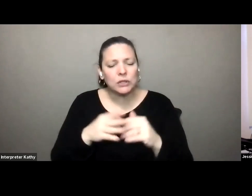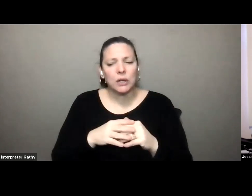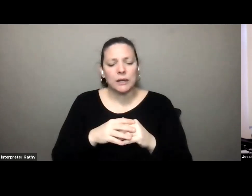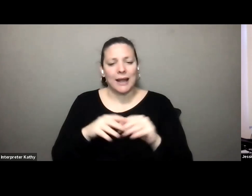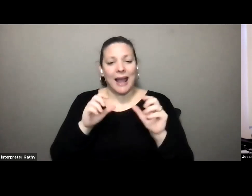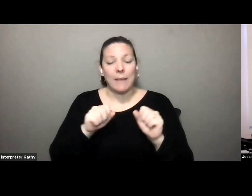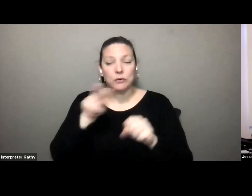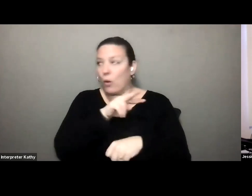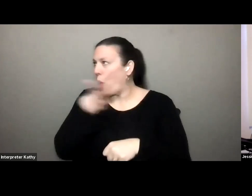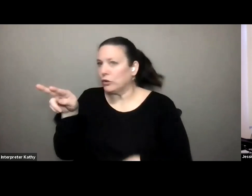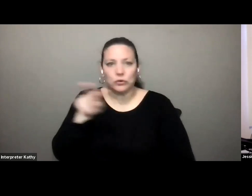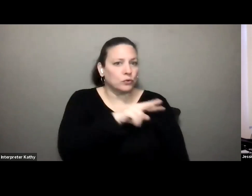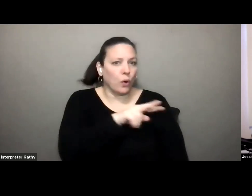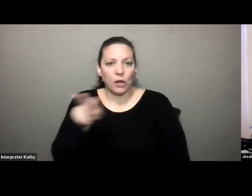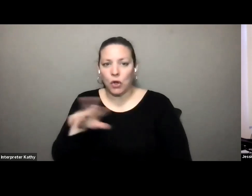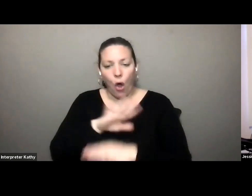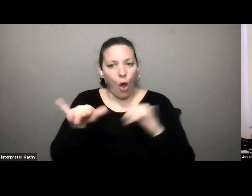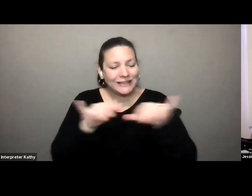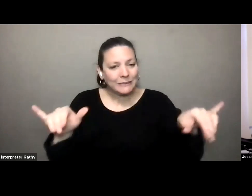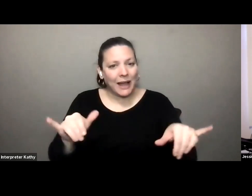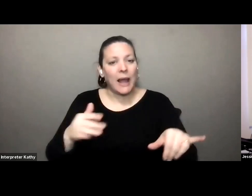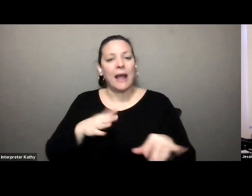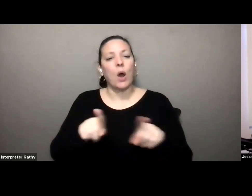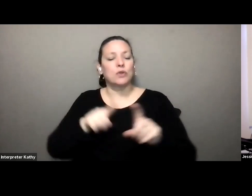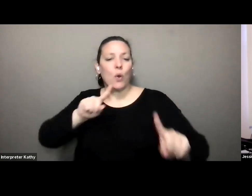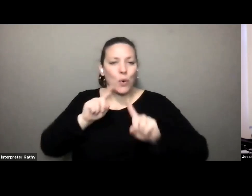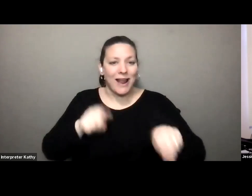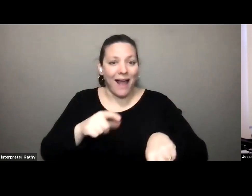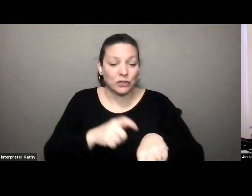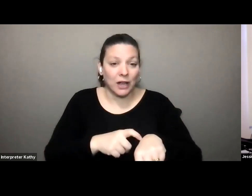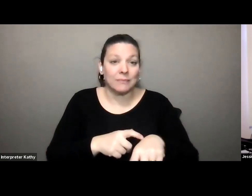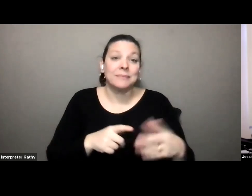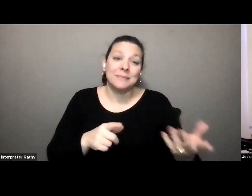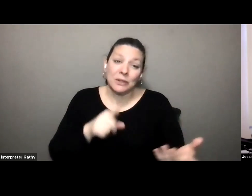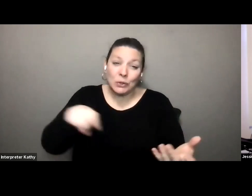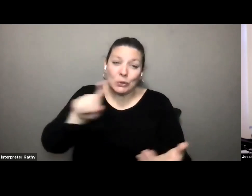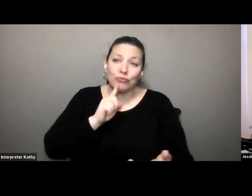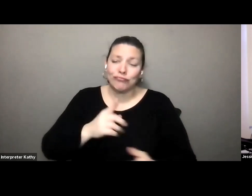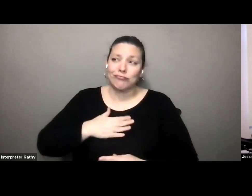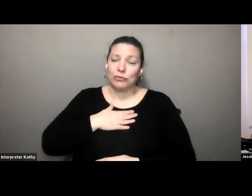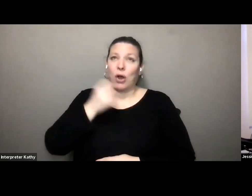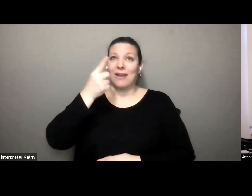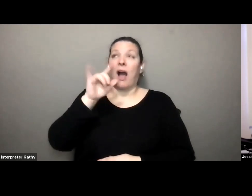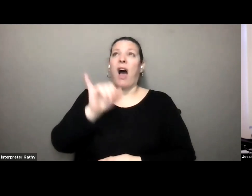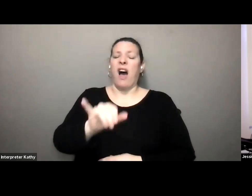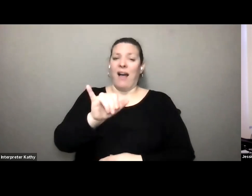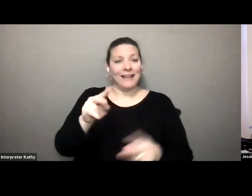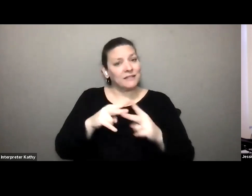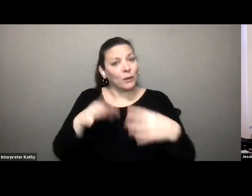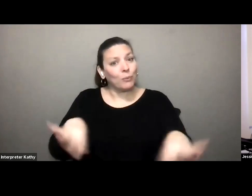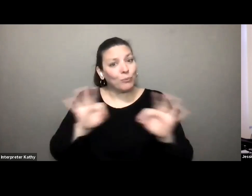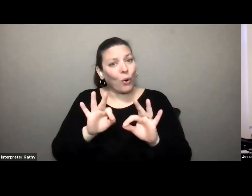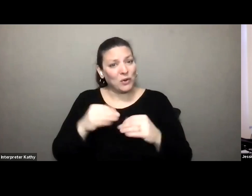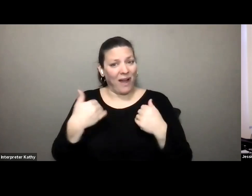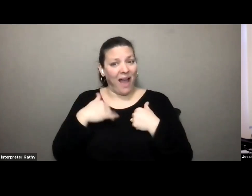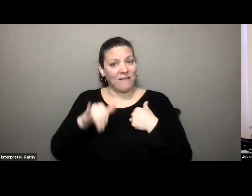watch everything at once and reaction time which you can appreciate are important um when driving and